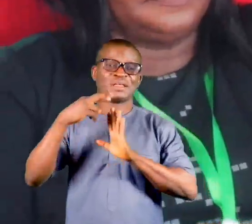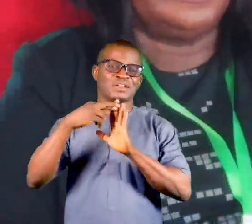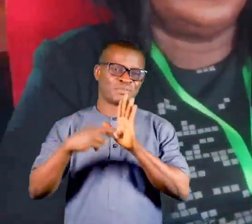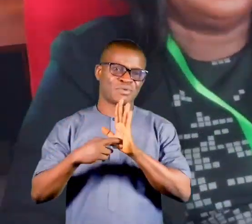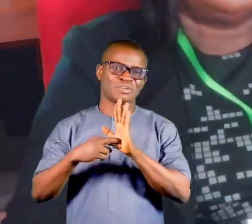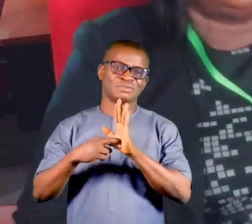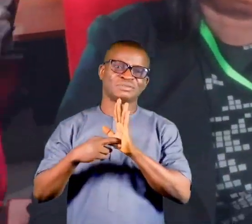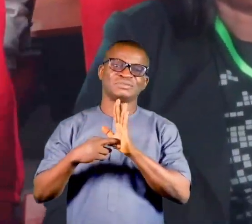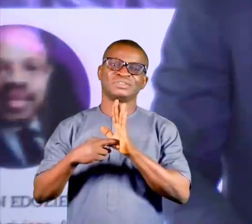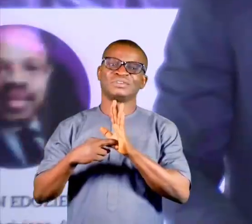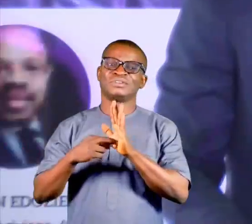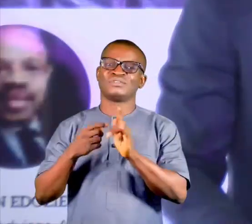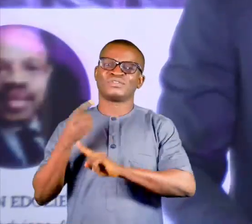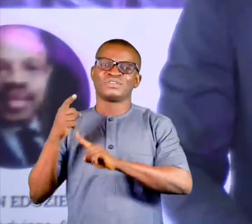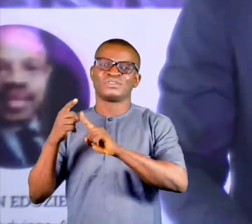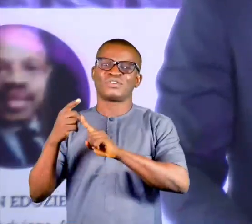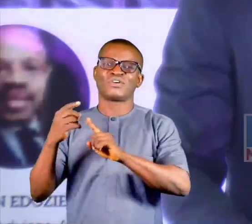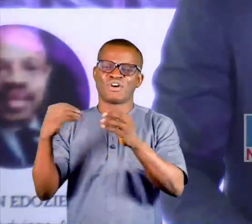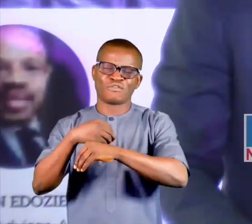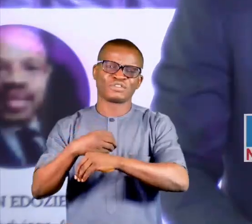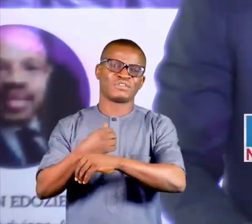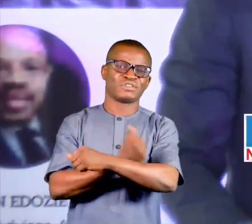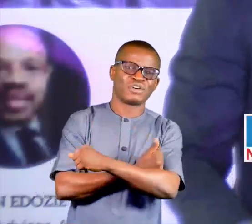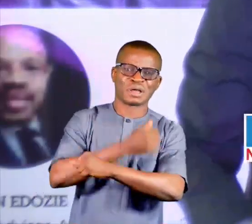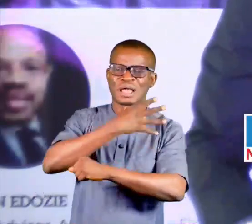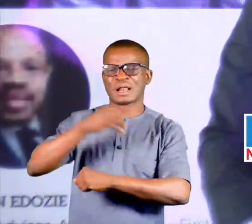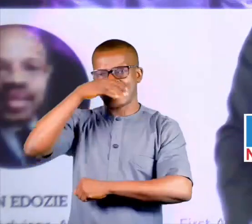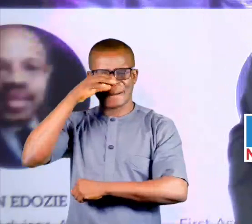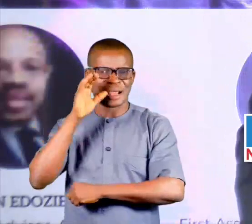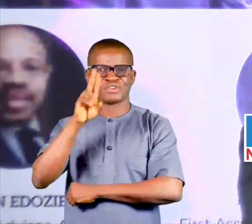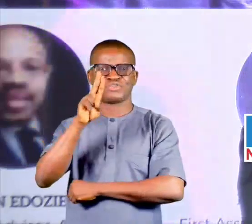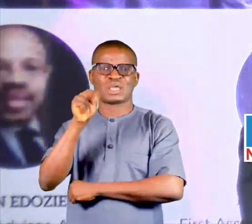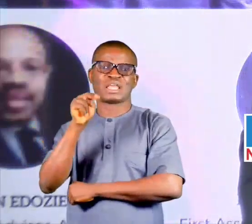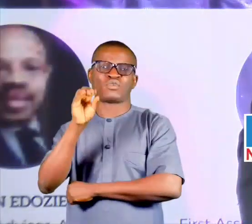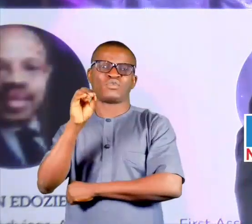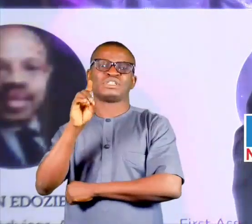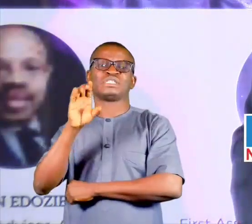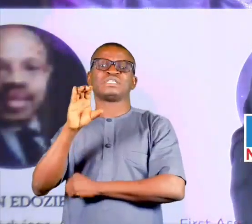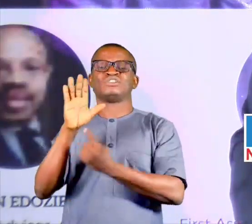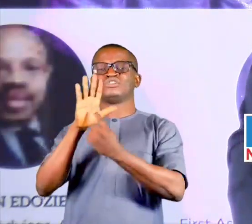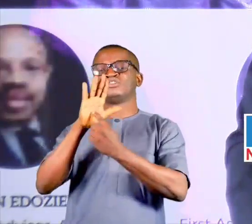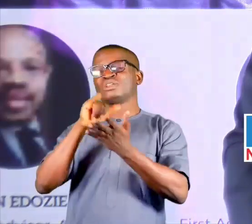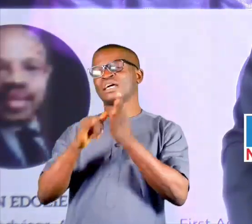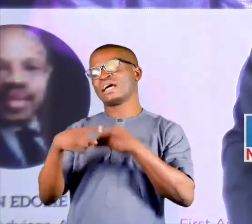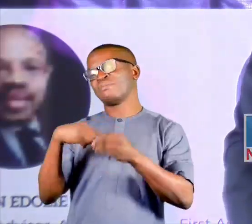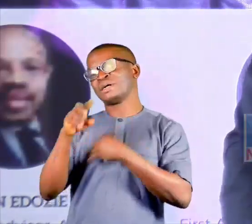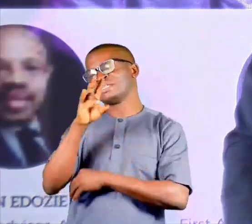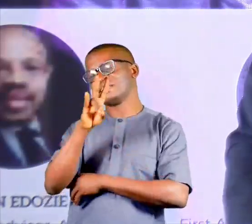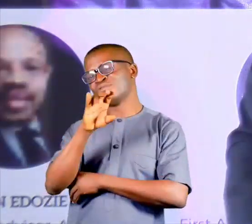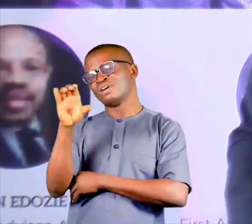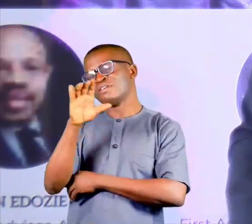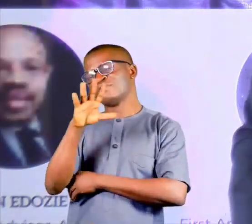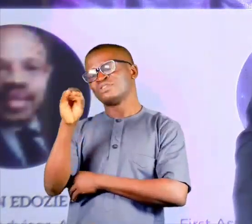Reports from the United Nations Office on Drug and Crime, UNODC, show that an estimated